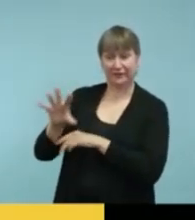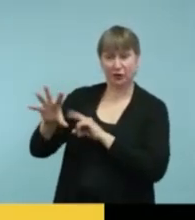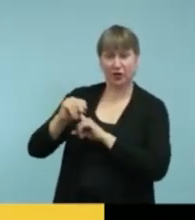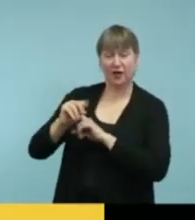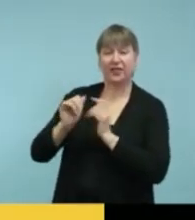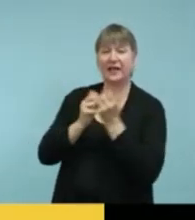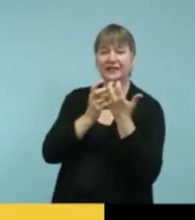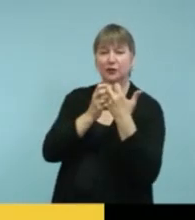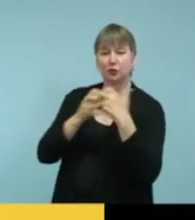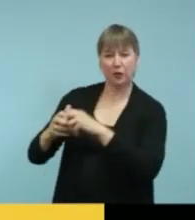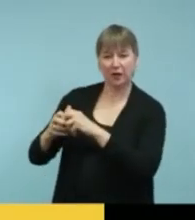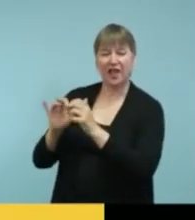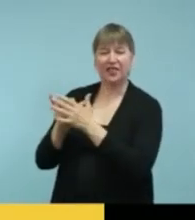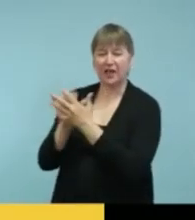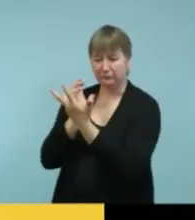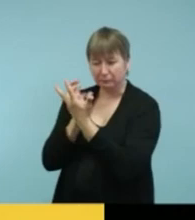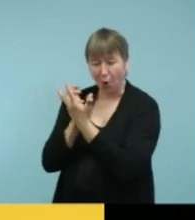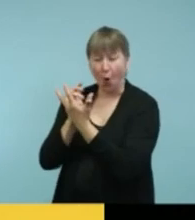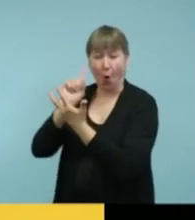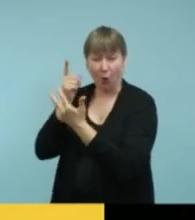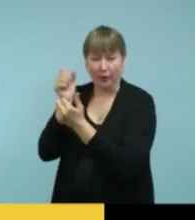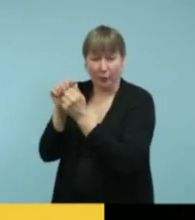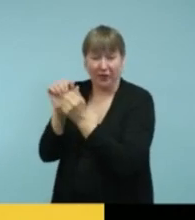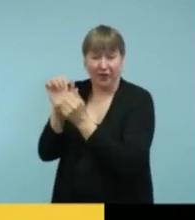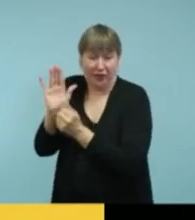that only fits with their specific processor.